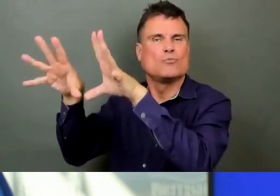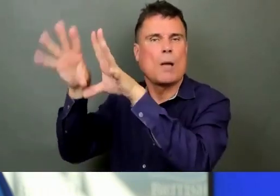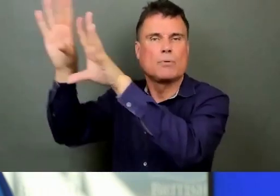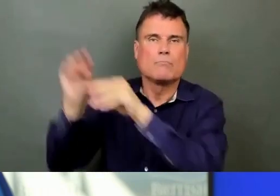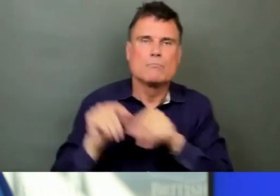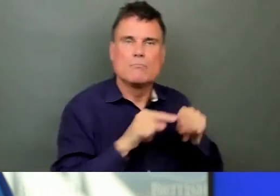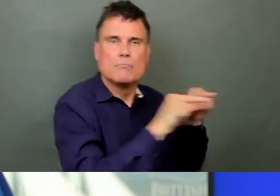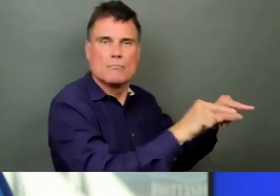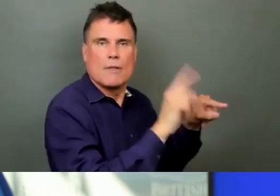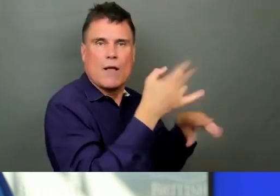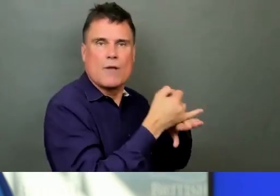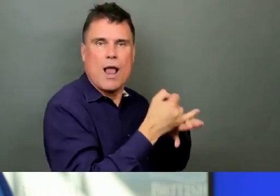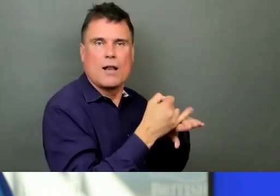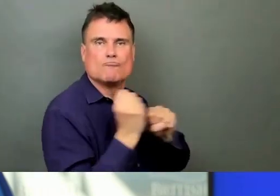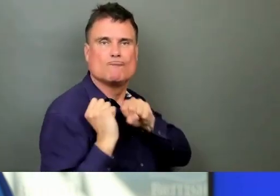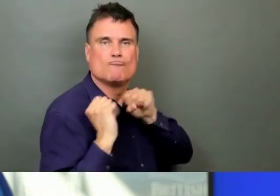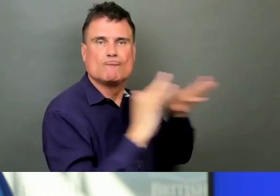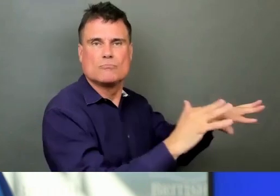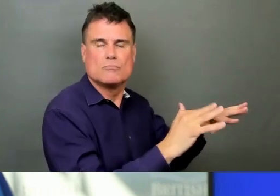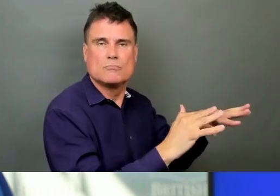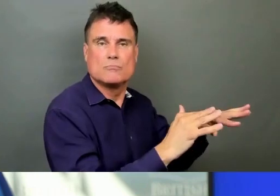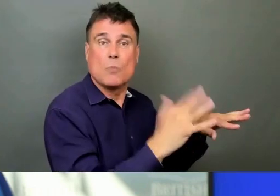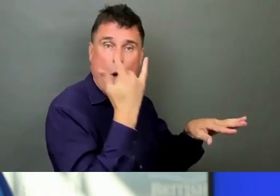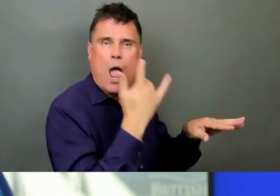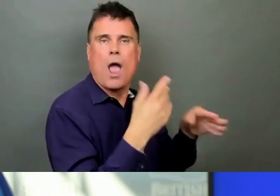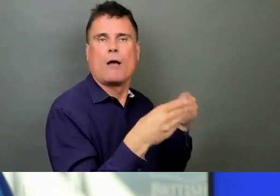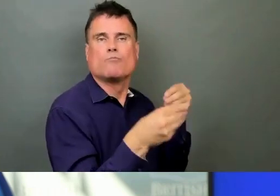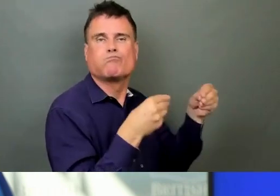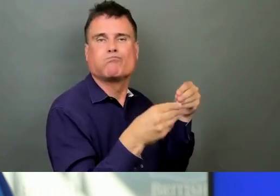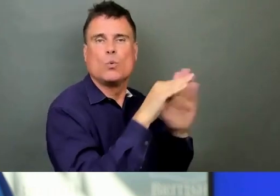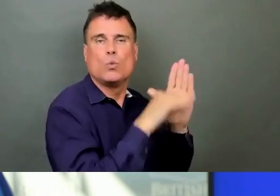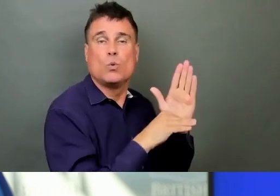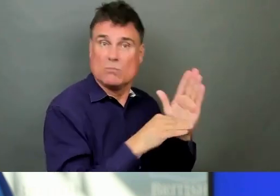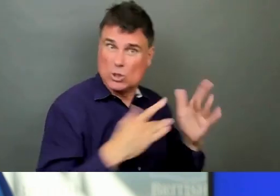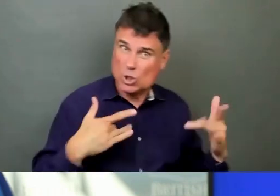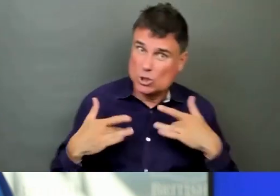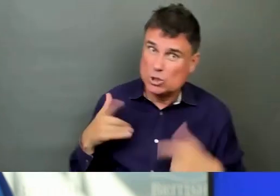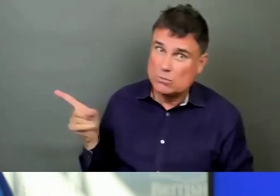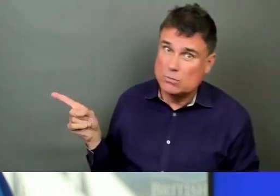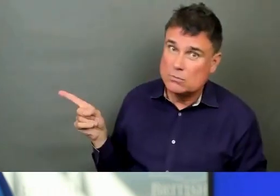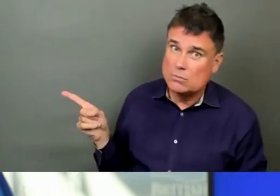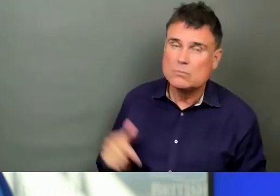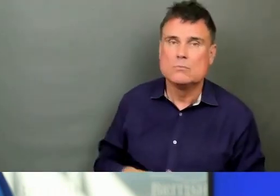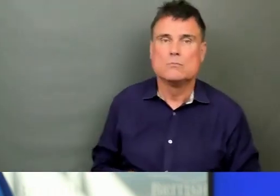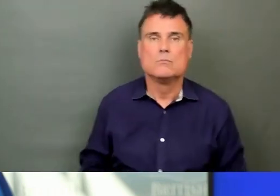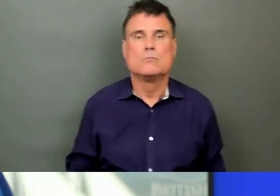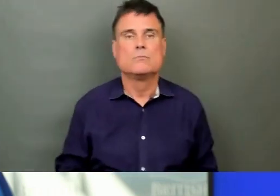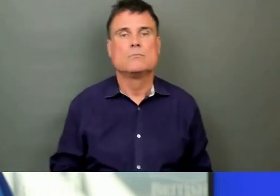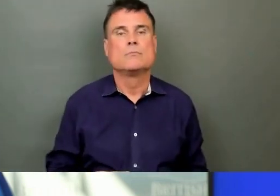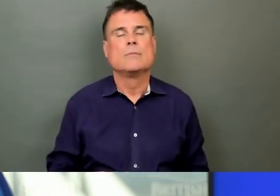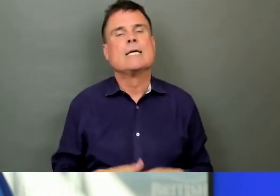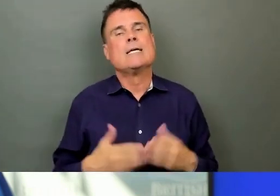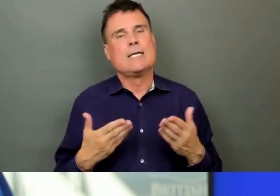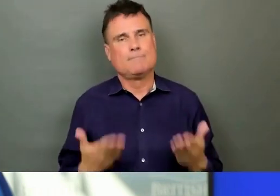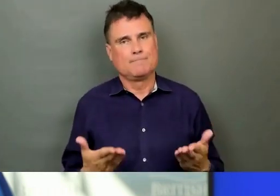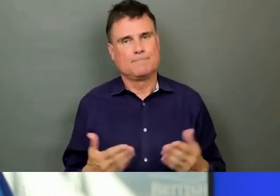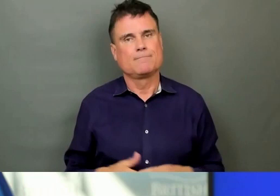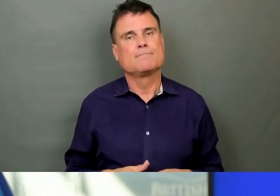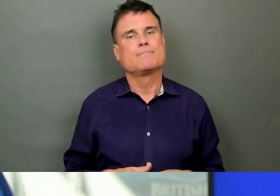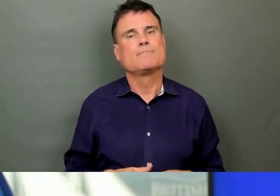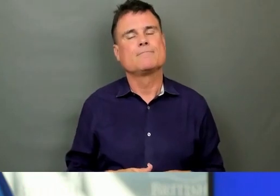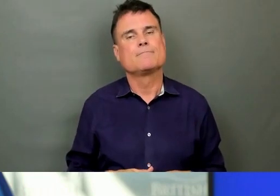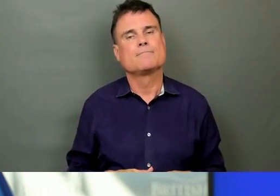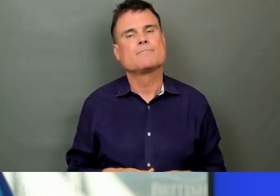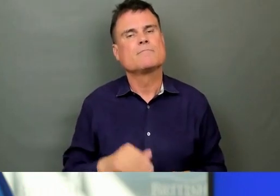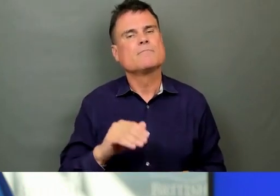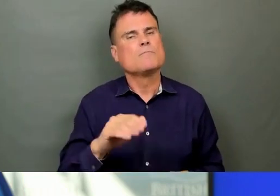will see cases in every health authority in BC. And what that means is that in every health authority in BC,